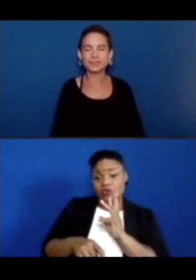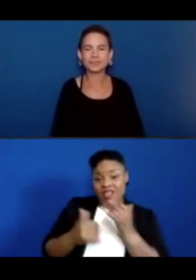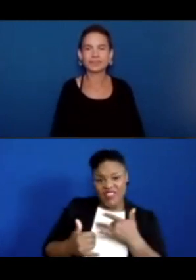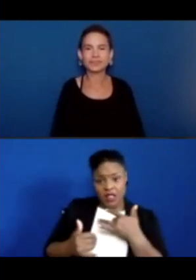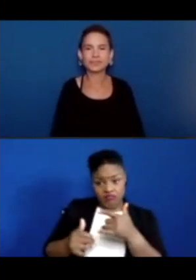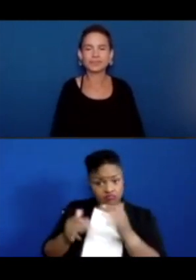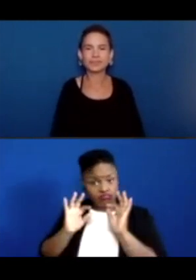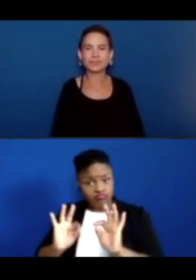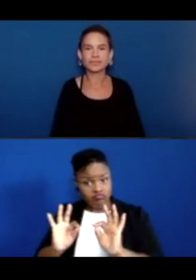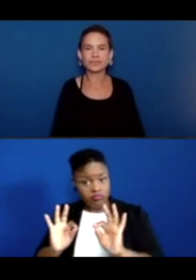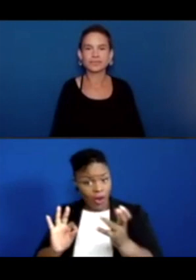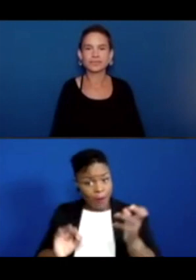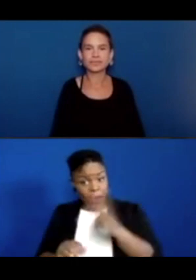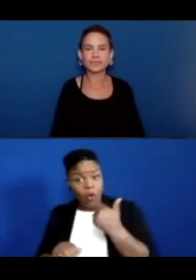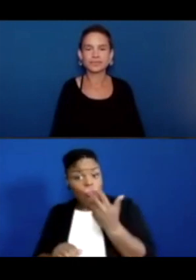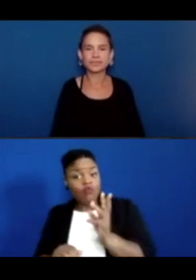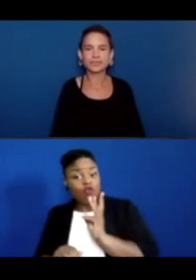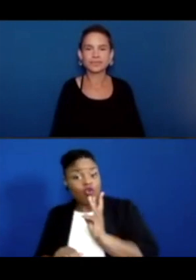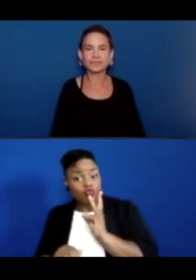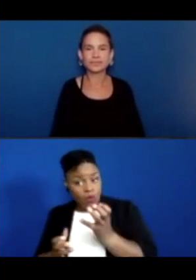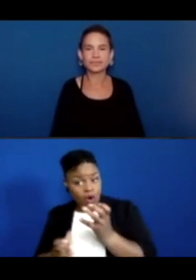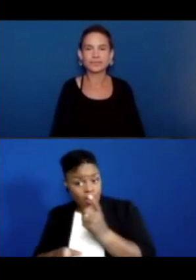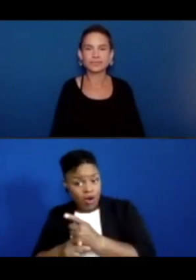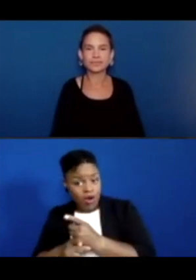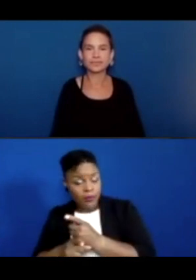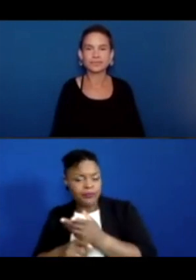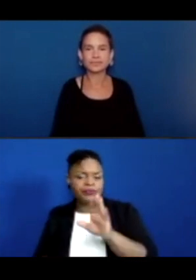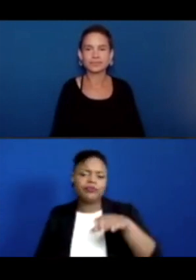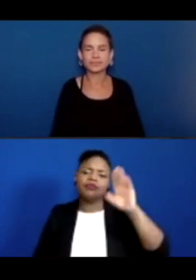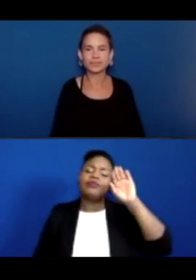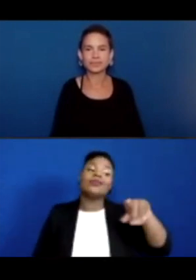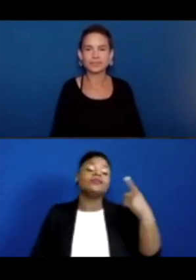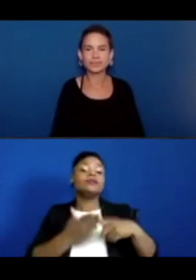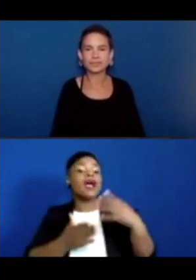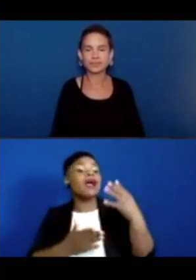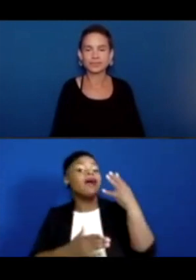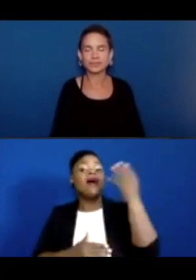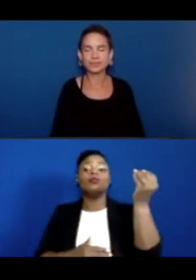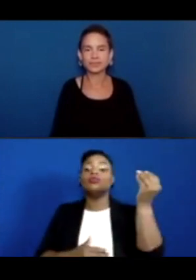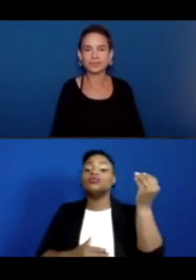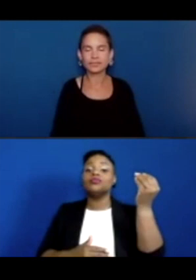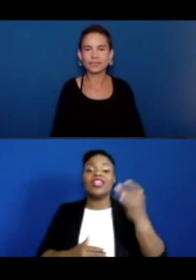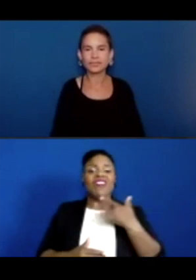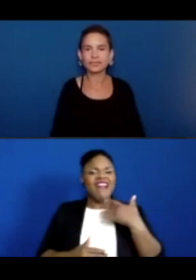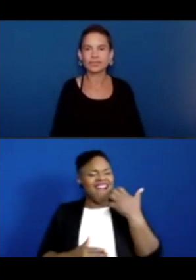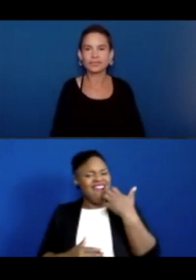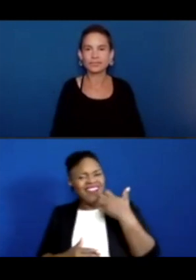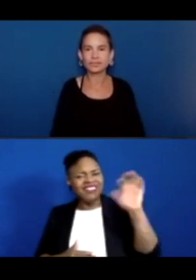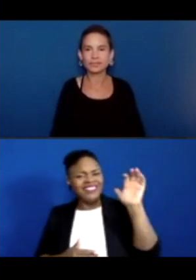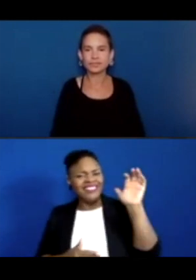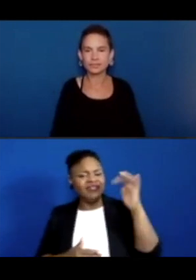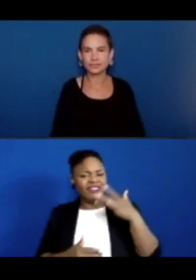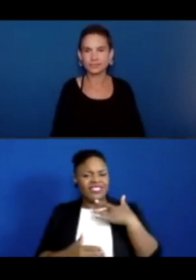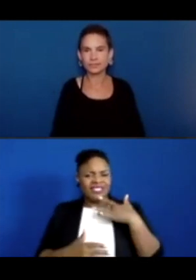now, right? You know when we get in the car sometimes and it's hot outside, and you're like, don't let me touch the seatbelt. Don't let me touch the seatbelt.